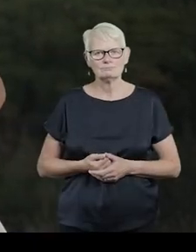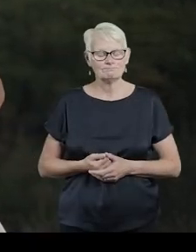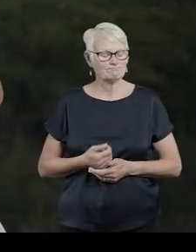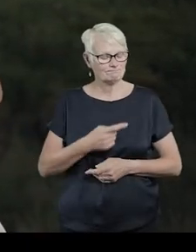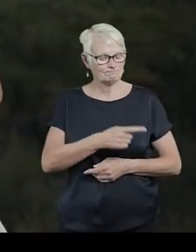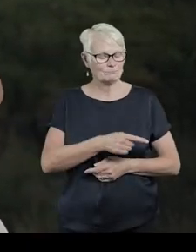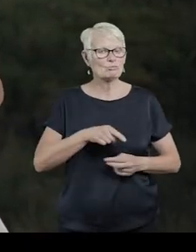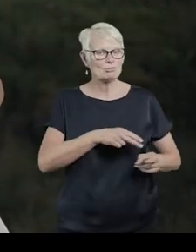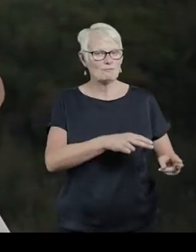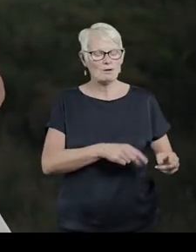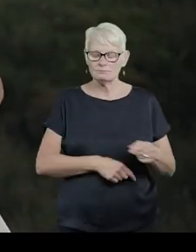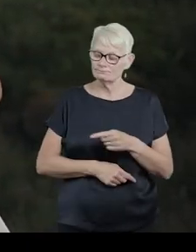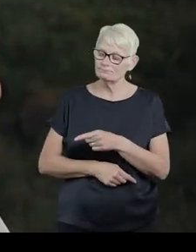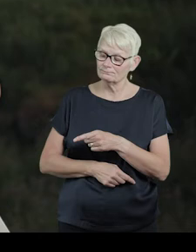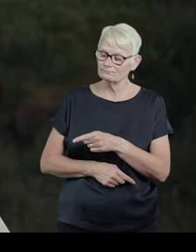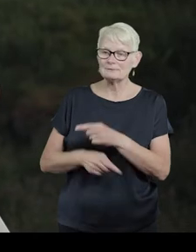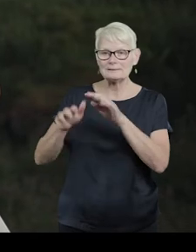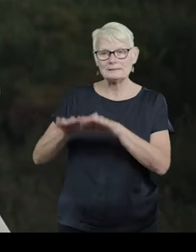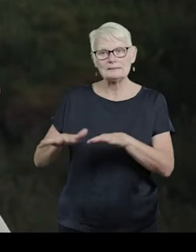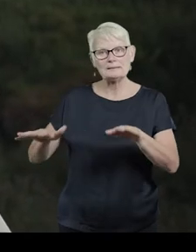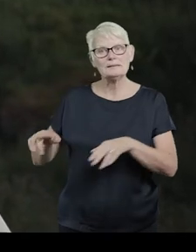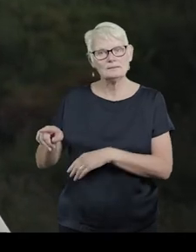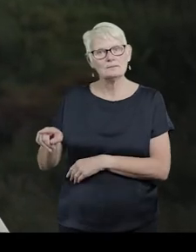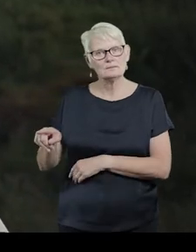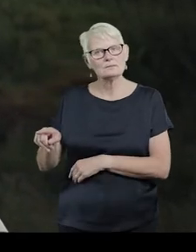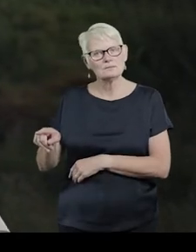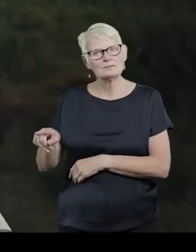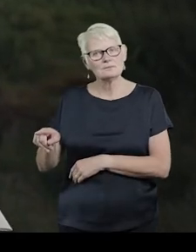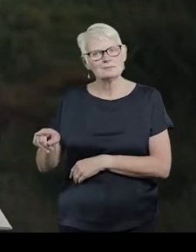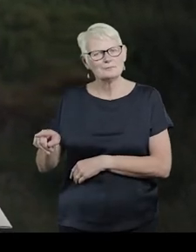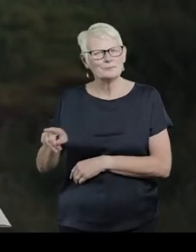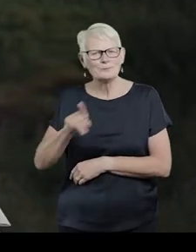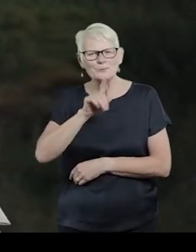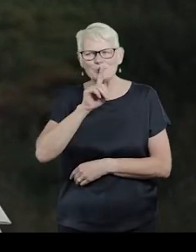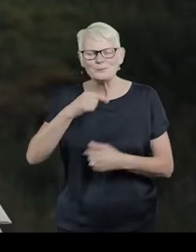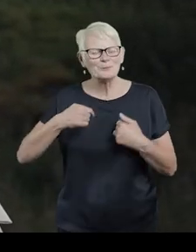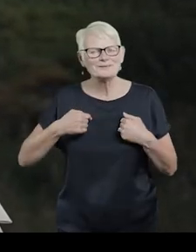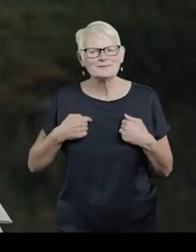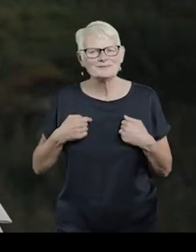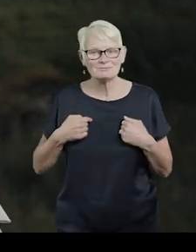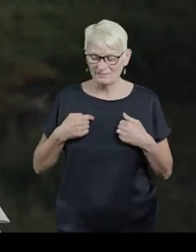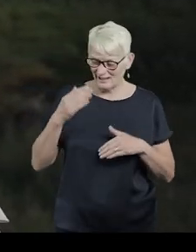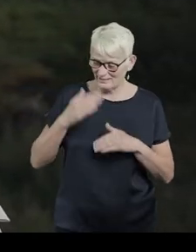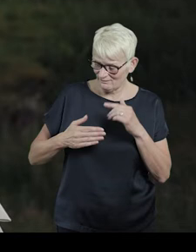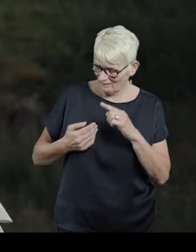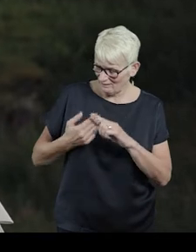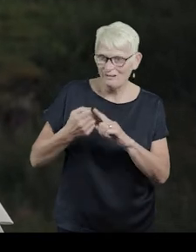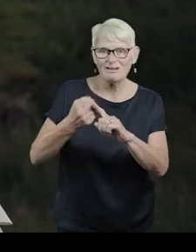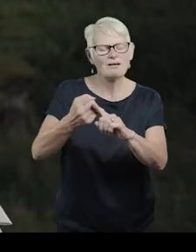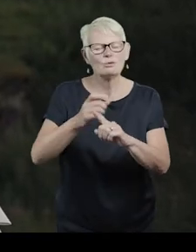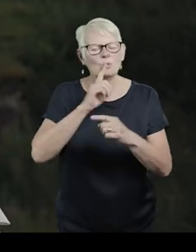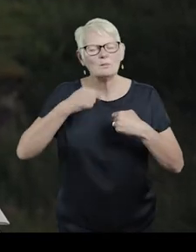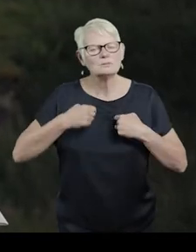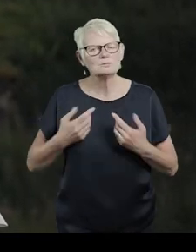She is river, she is sea. Who am I, if I